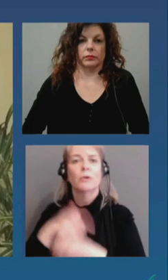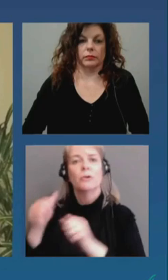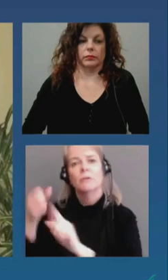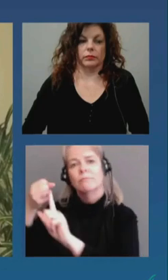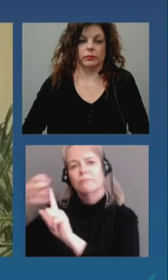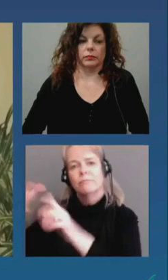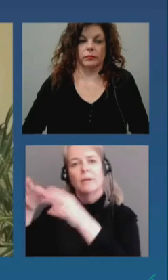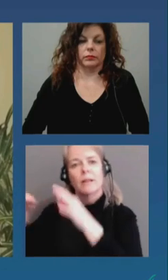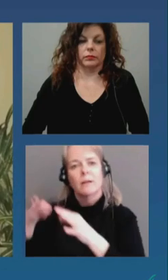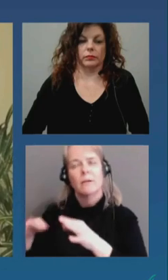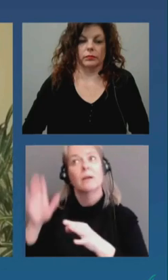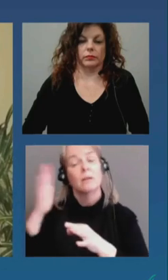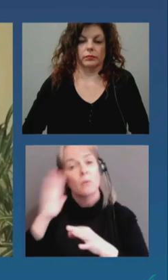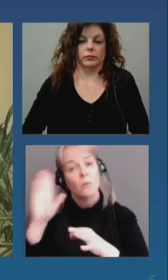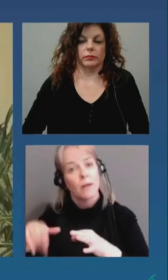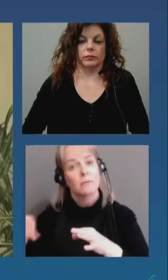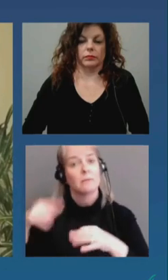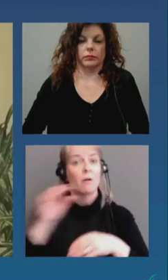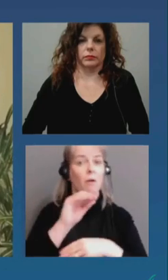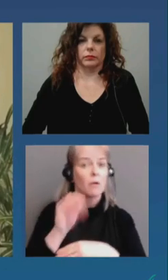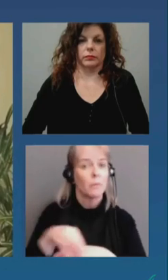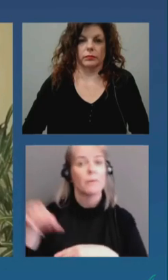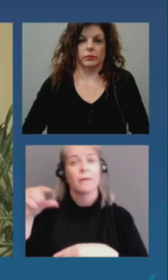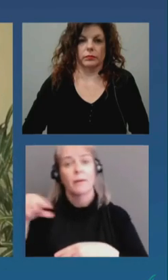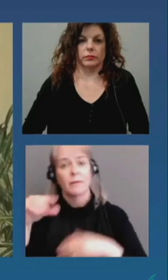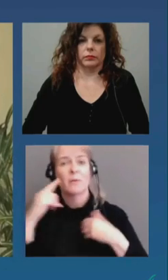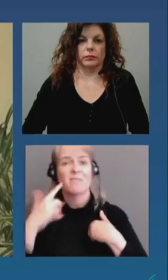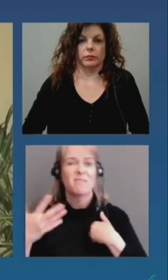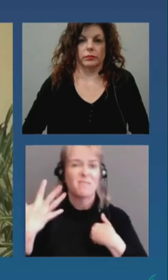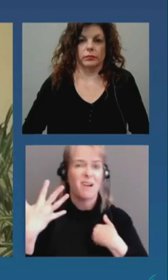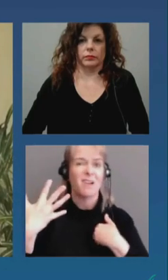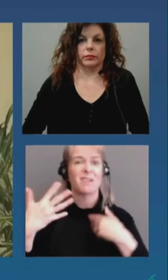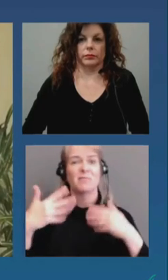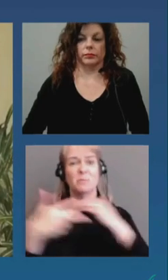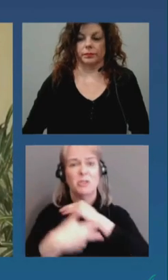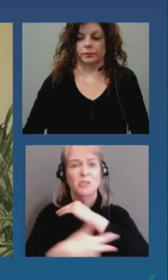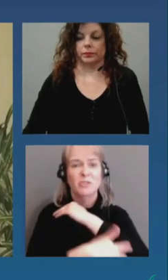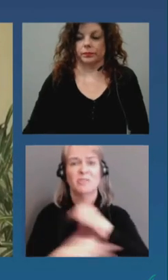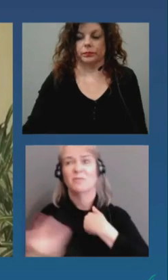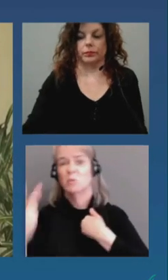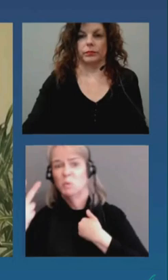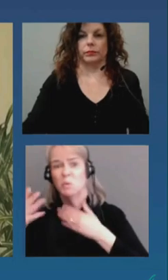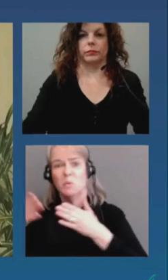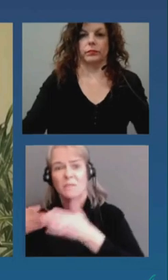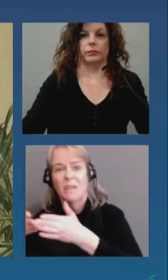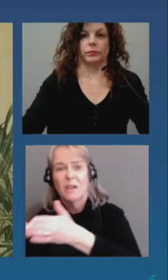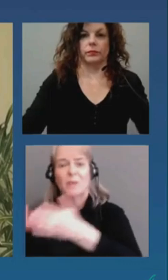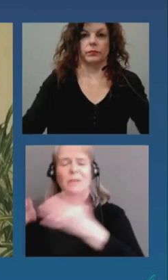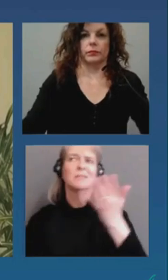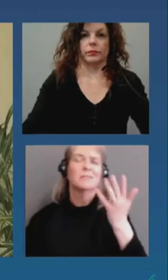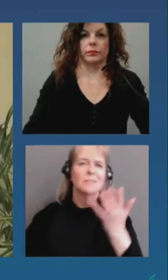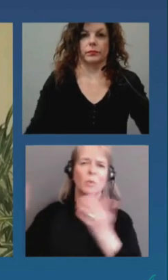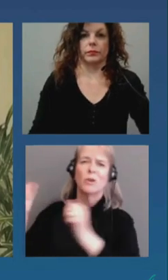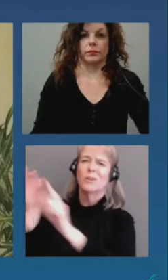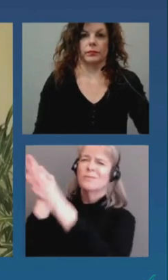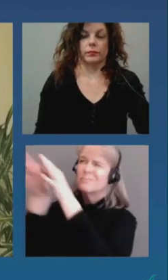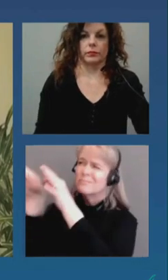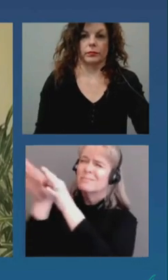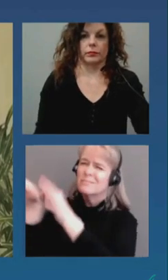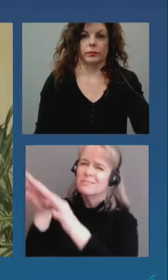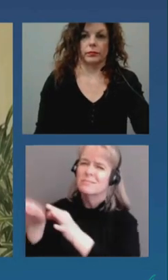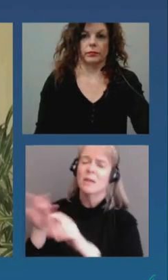know every day um the numbers go up it's more stress and strain on everyone in the whole province and there's a lot of